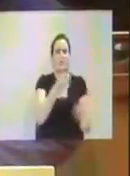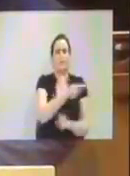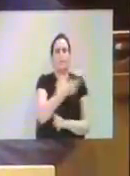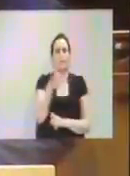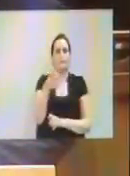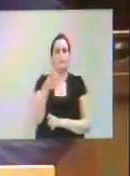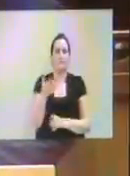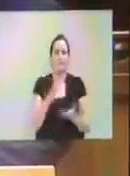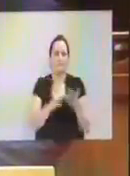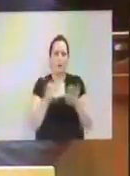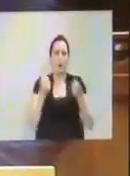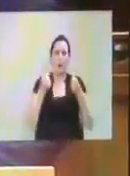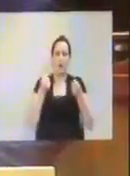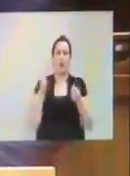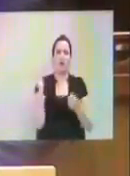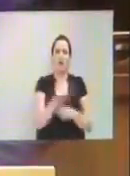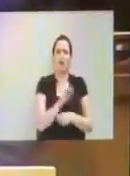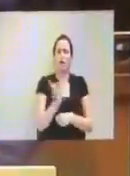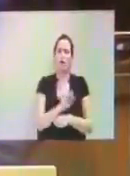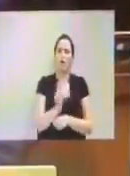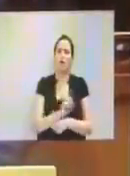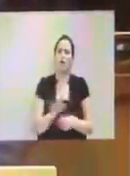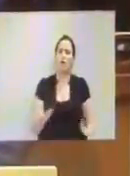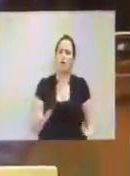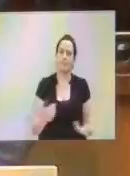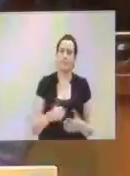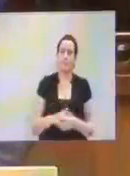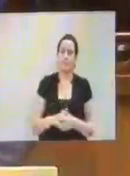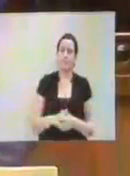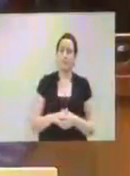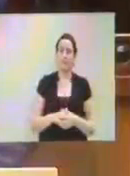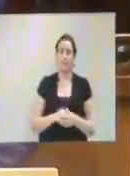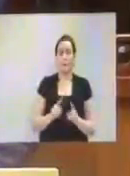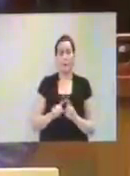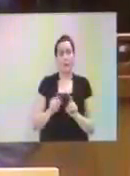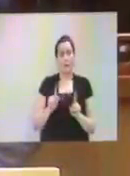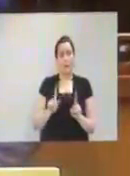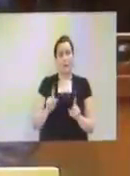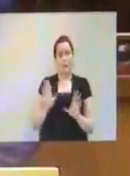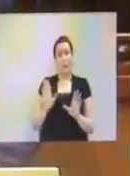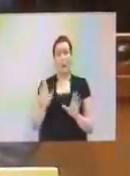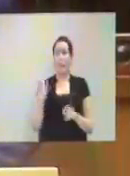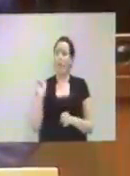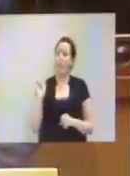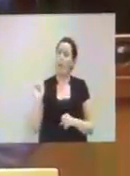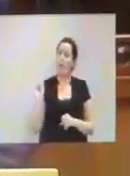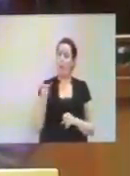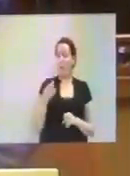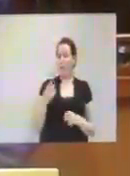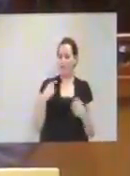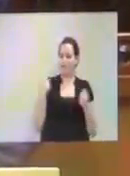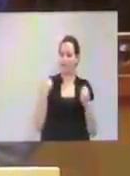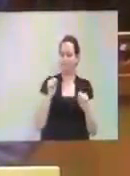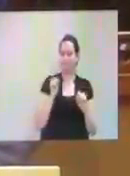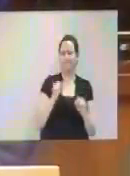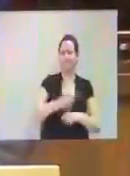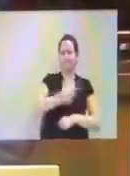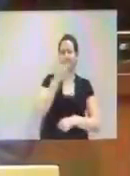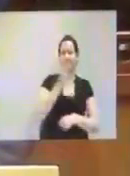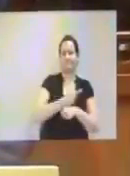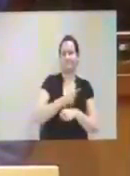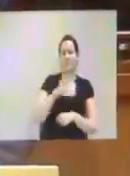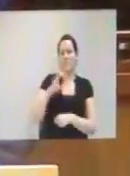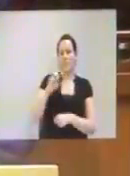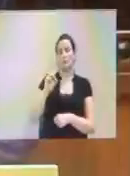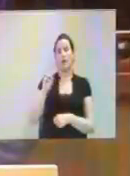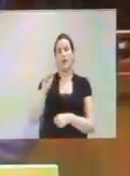Freeway Improvement Plan has been diametrically opposed by all sectors. KOSATU members remain ready to